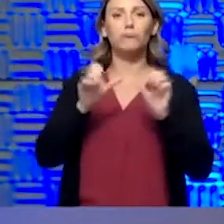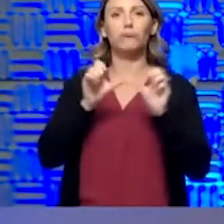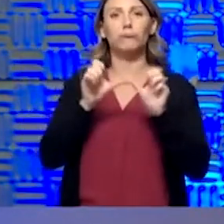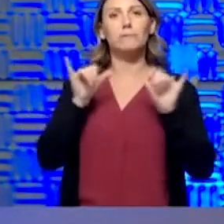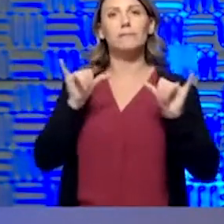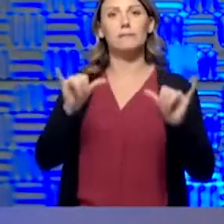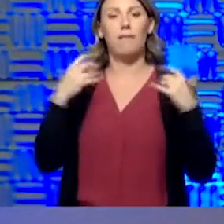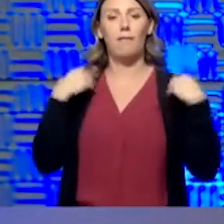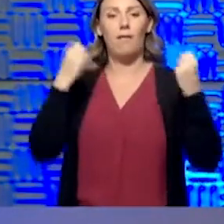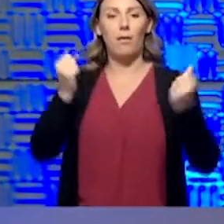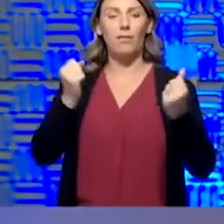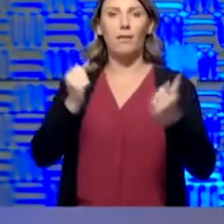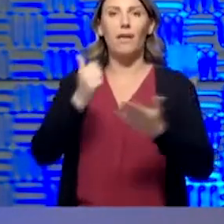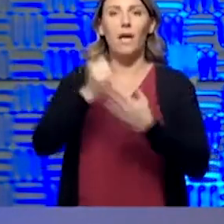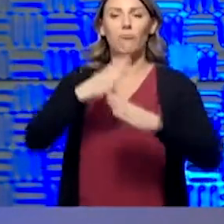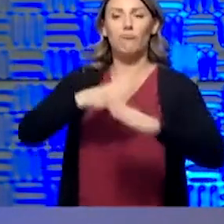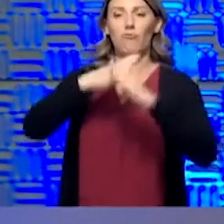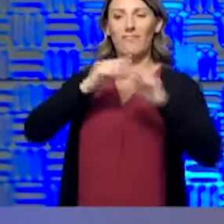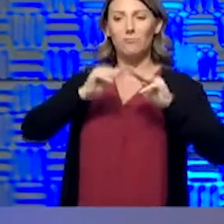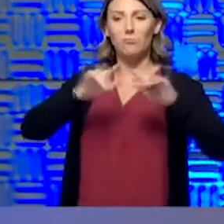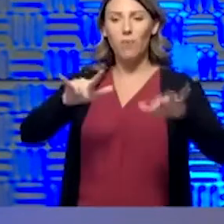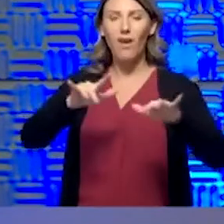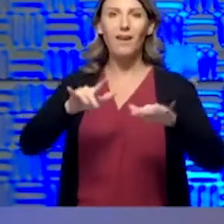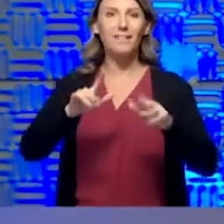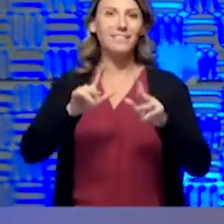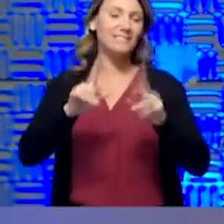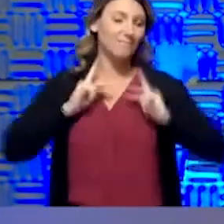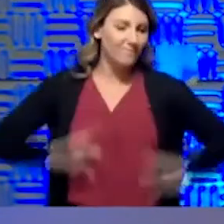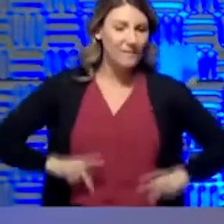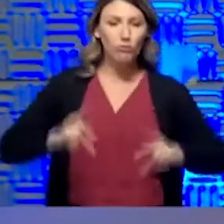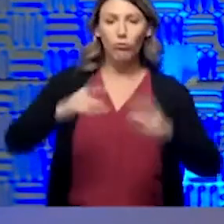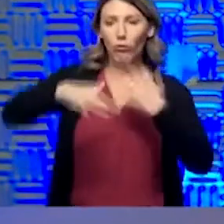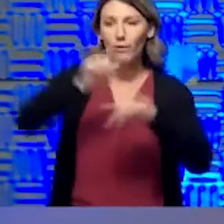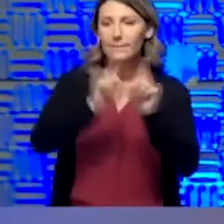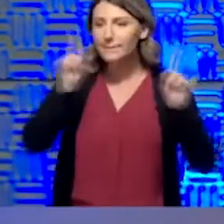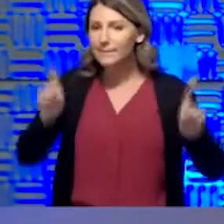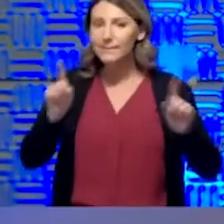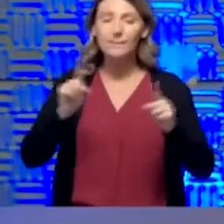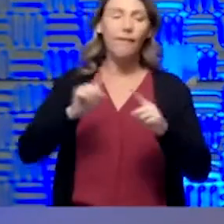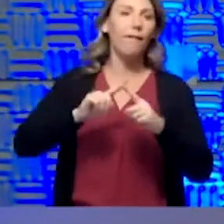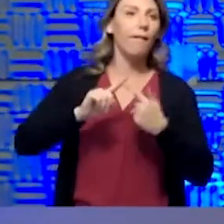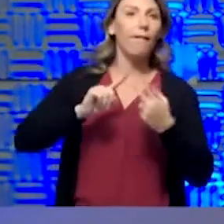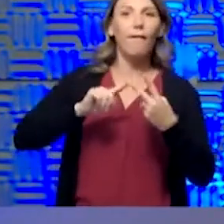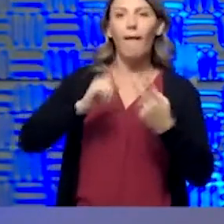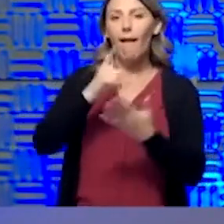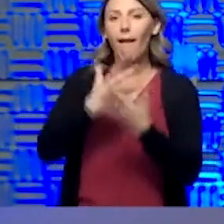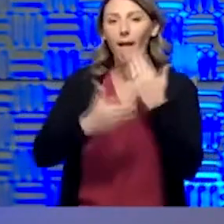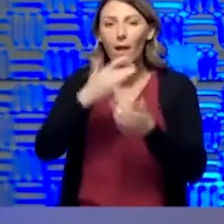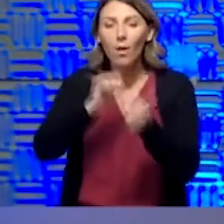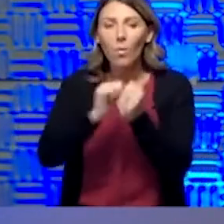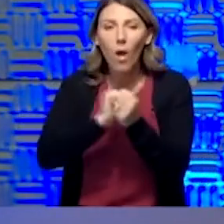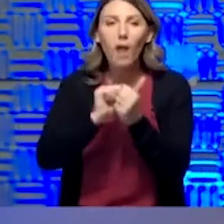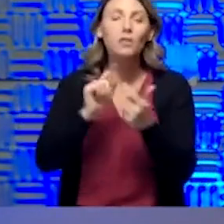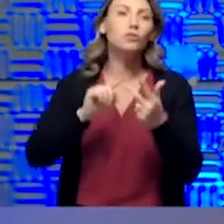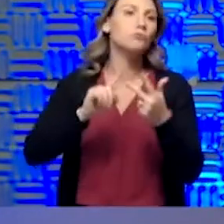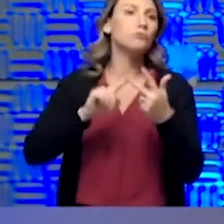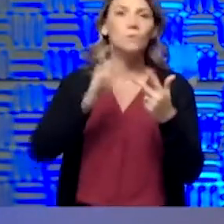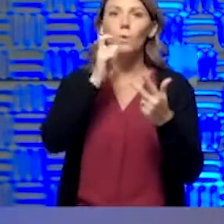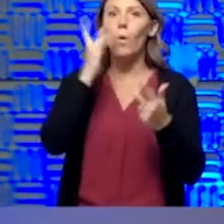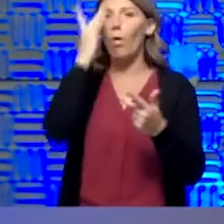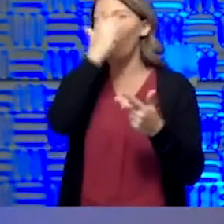spread. It's the physical distancing. It's the hand washing, not touching your face, all those types of things. Because we do need to get out to society,